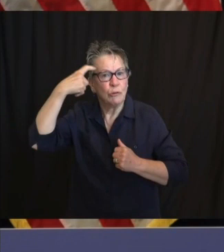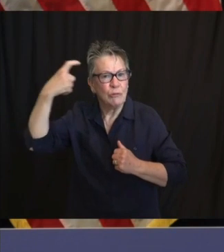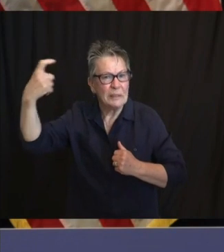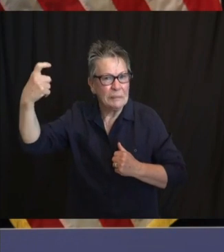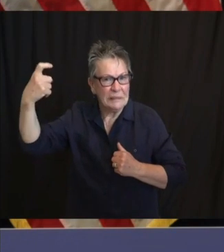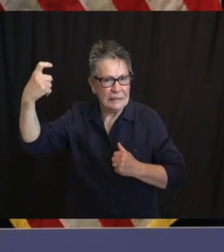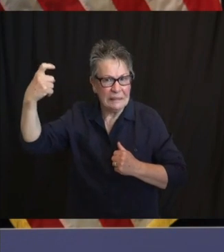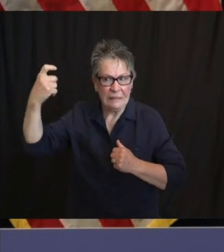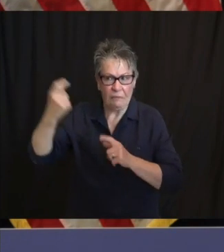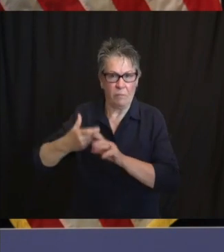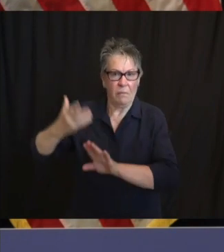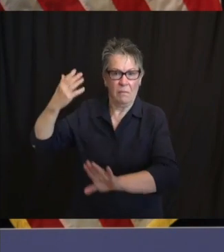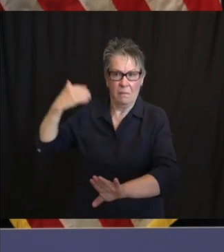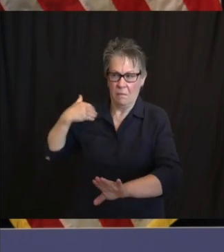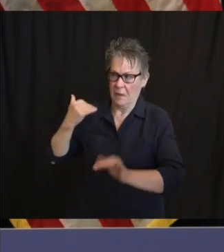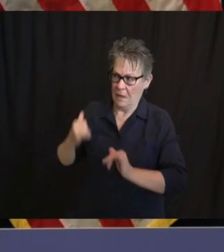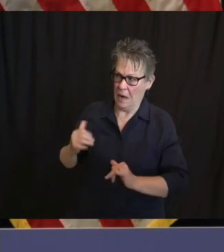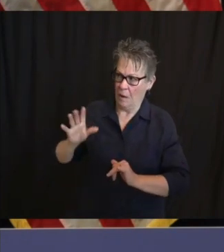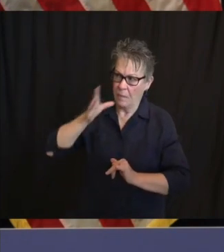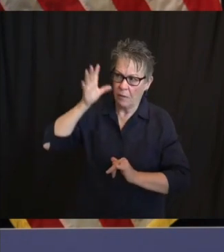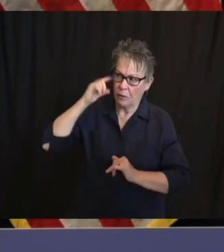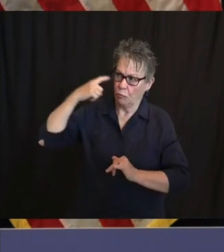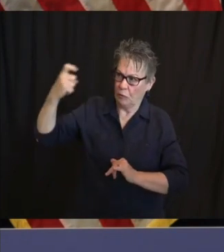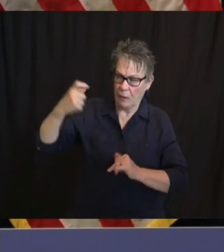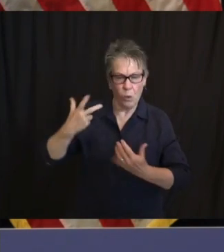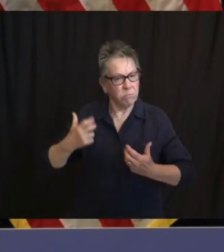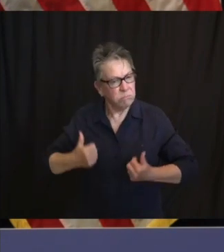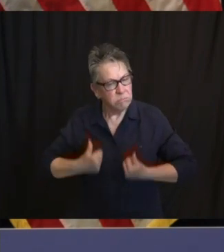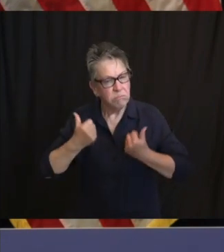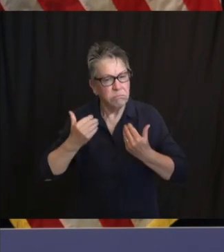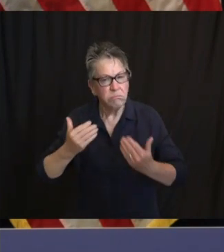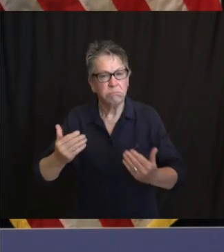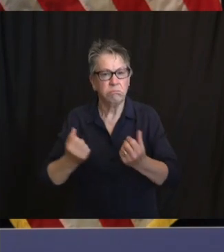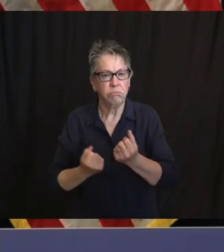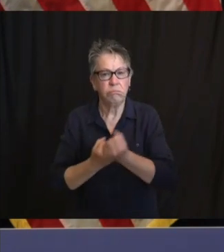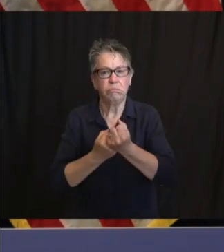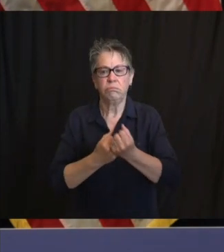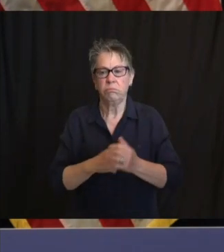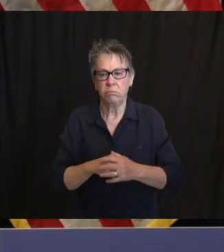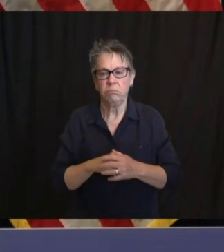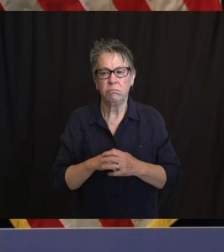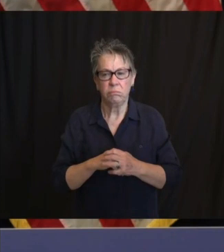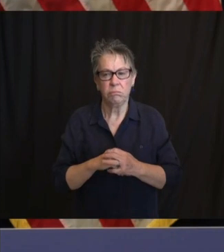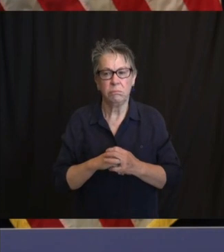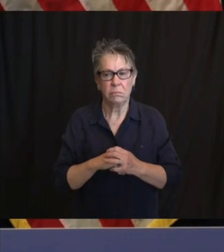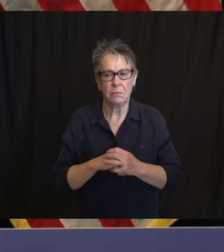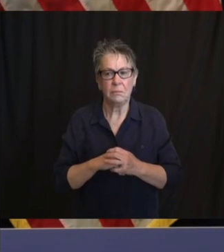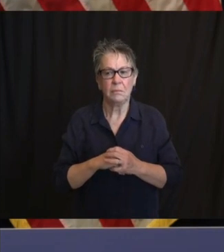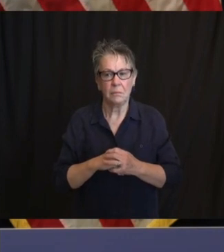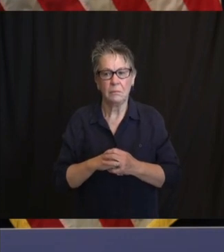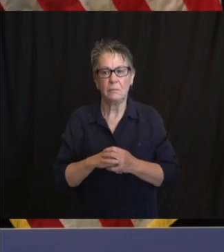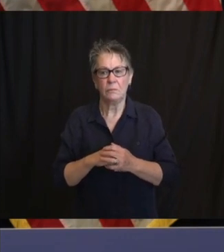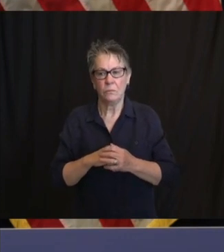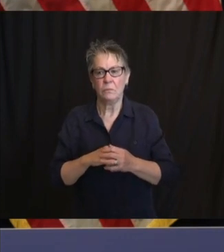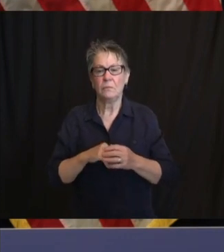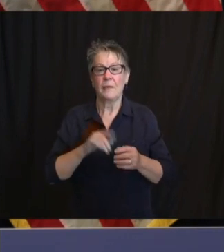Julian Bond's, they brought our country along a great way.